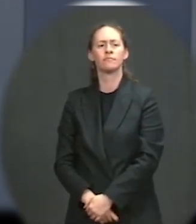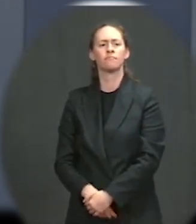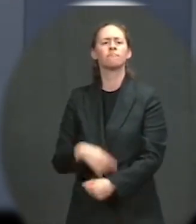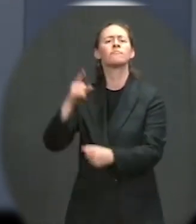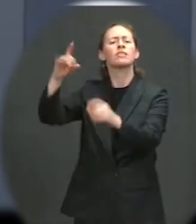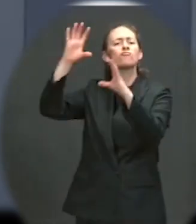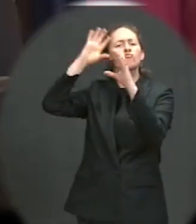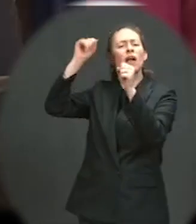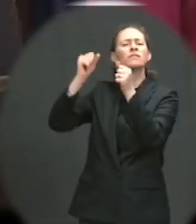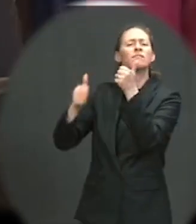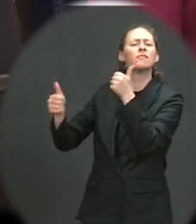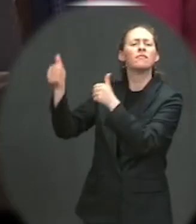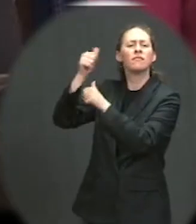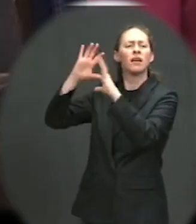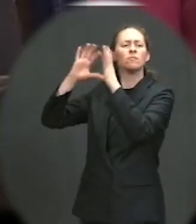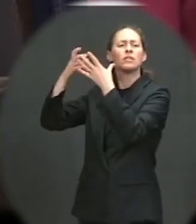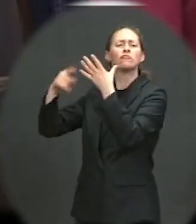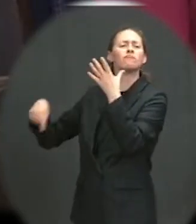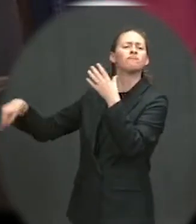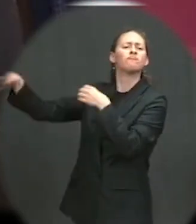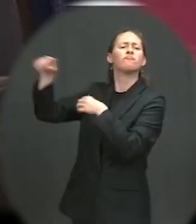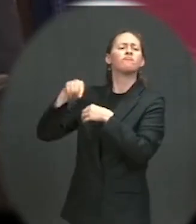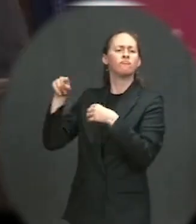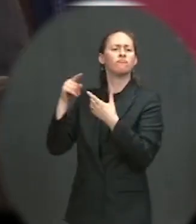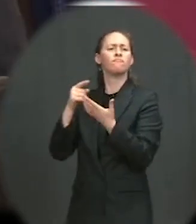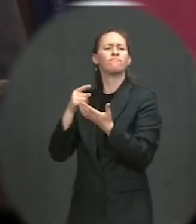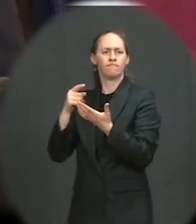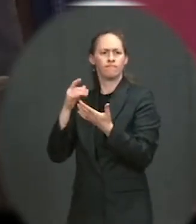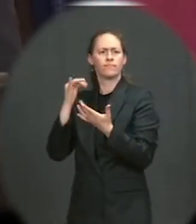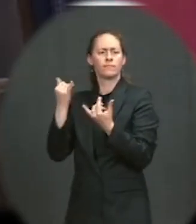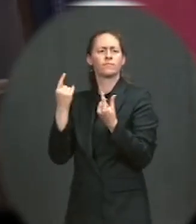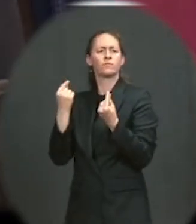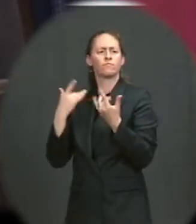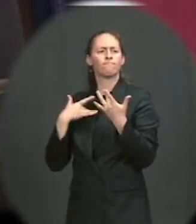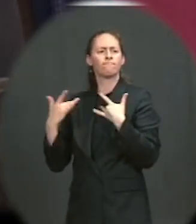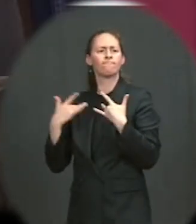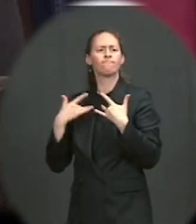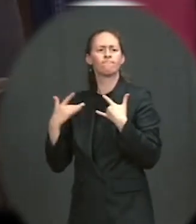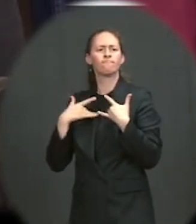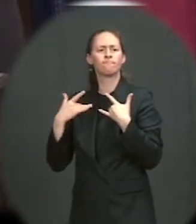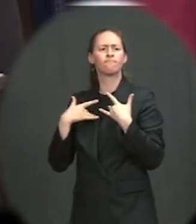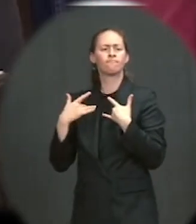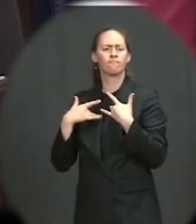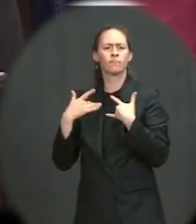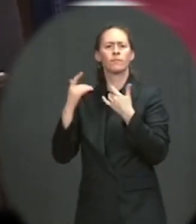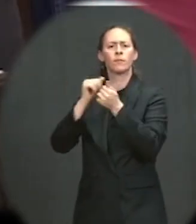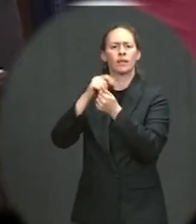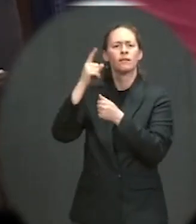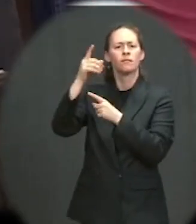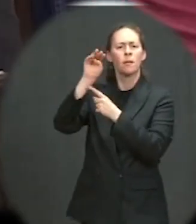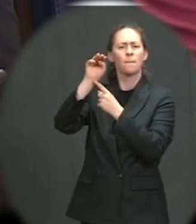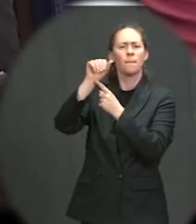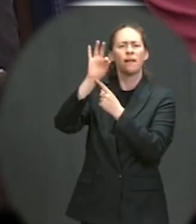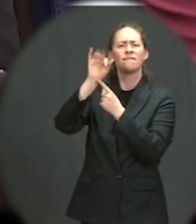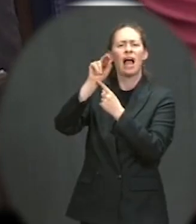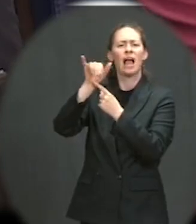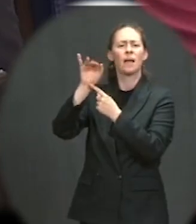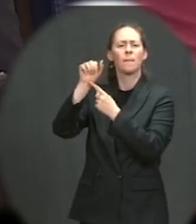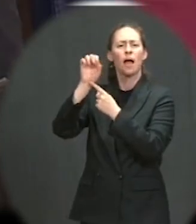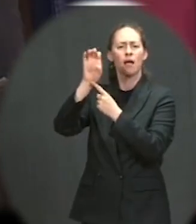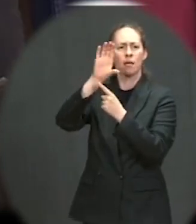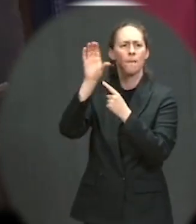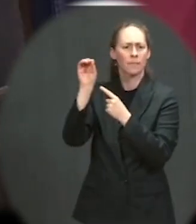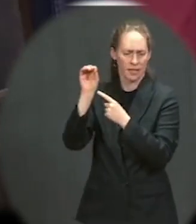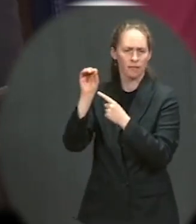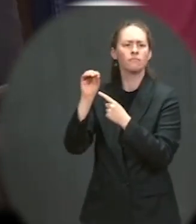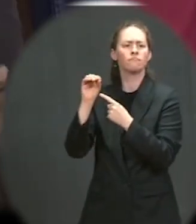Fannie Mae and Freddie Macs federal regulator after the Supreme Court ruling that has now made it easier for the president to install his preferred